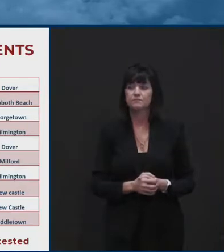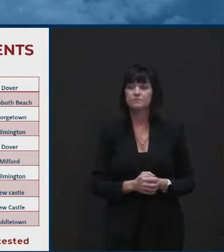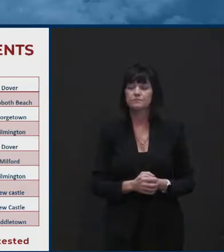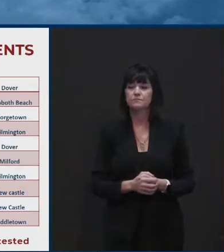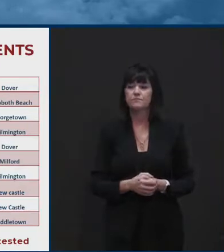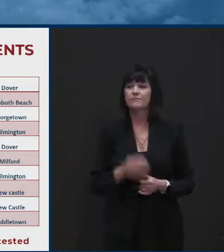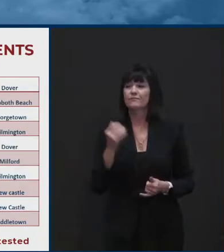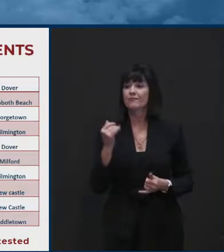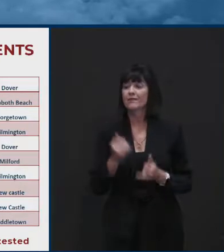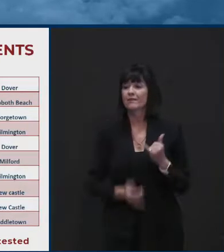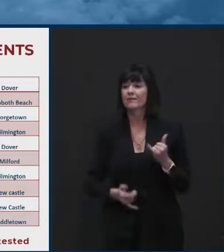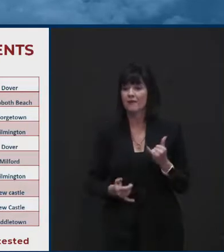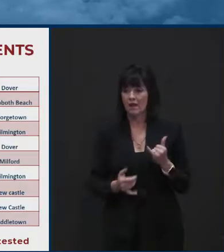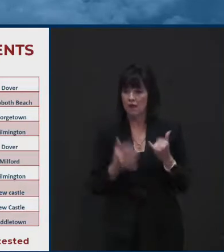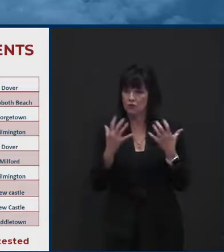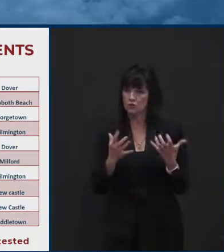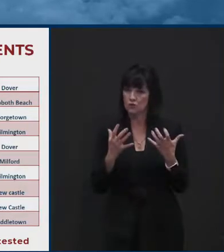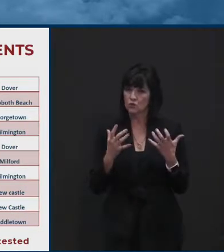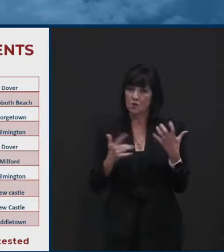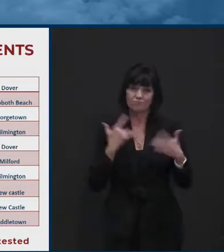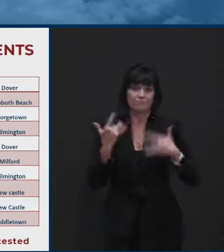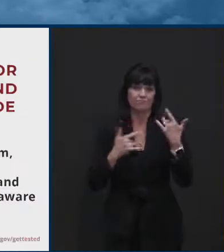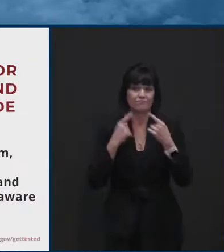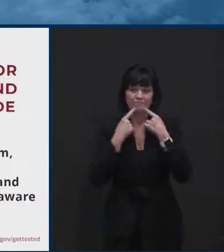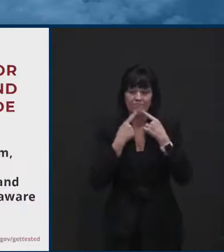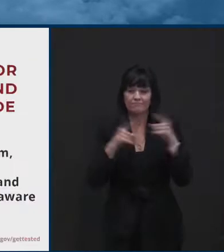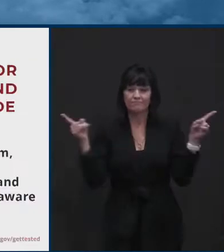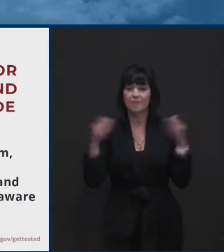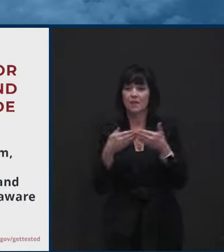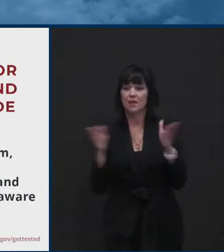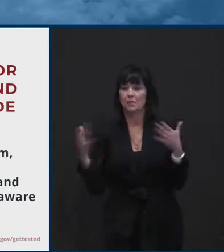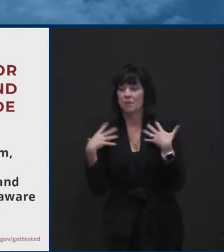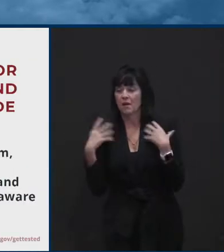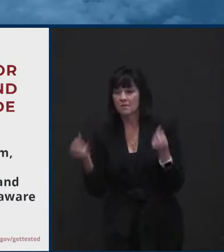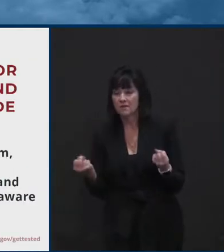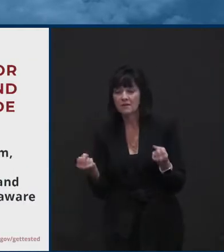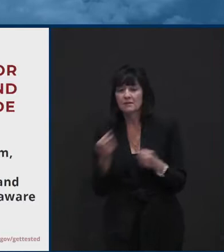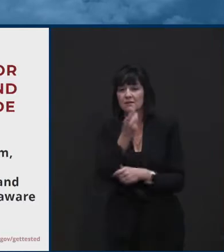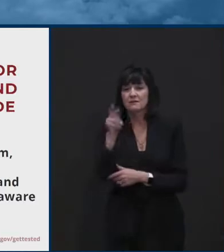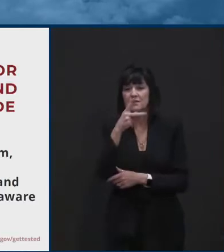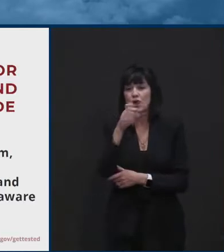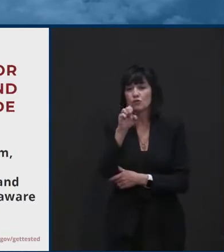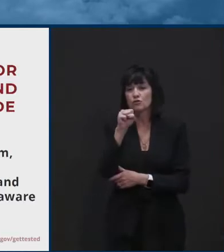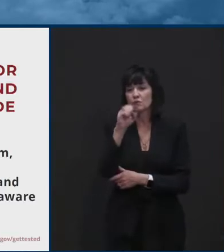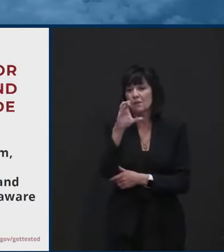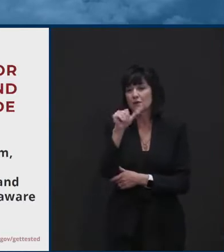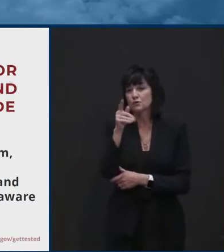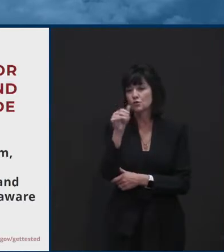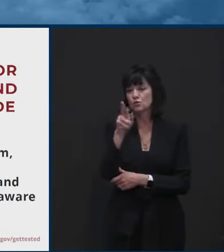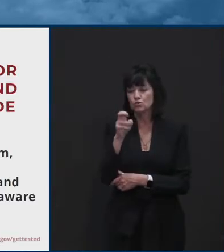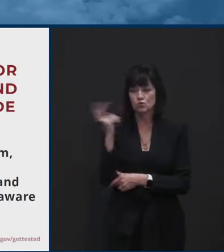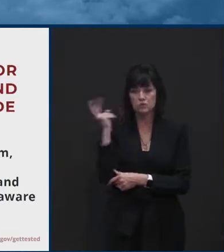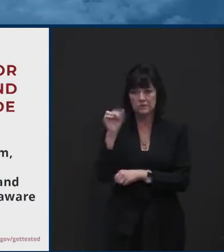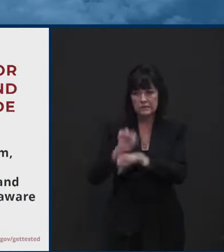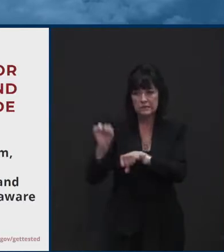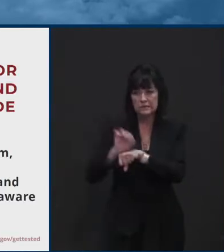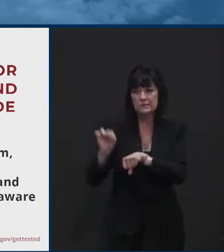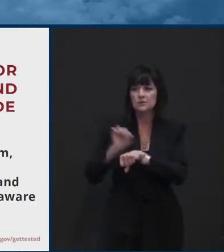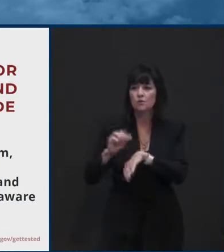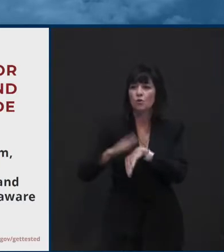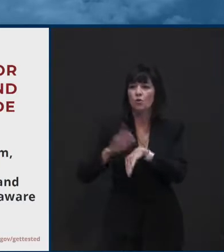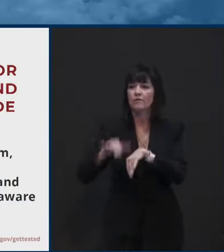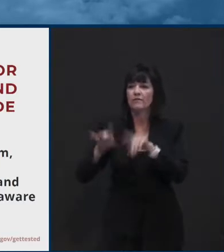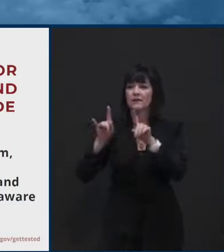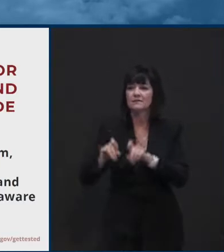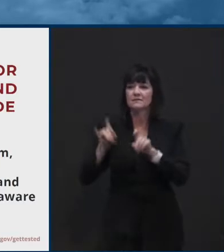lastly, I think, uh, an exciting announcement that came out from Public Health. Dr. Tay and Dr. Pescador have worked a long time on antigen testing. Uh, we received